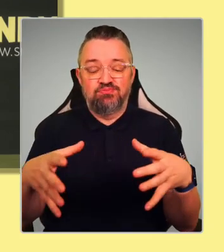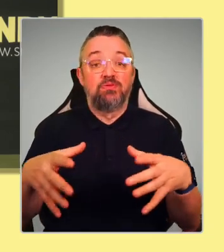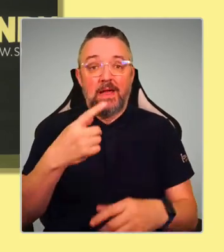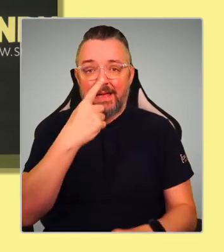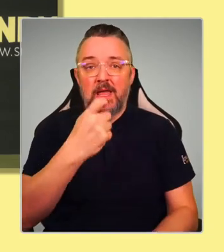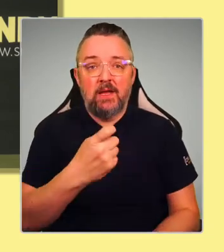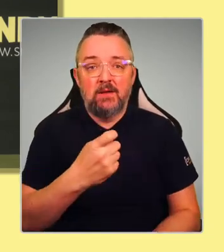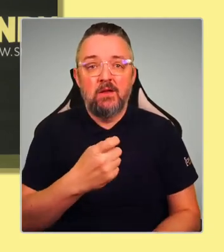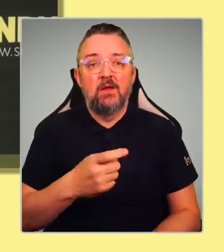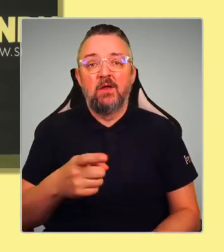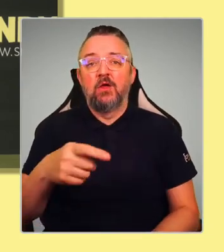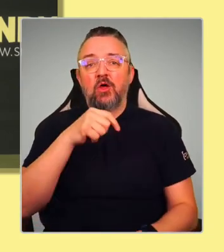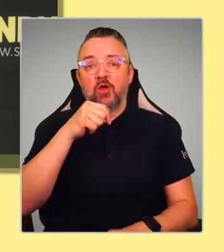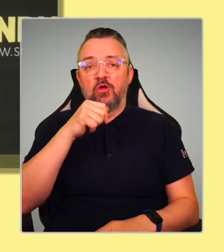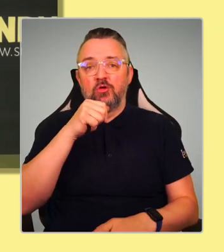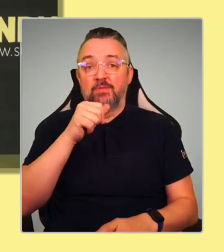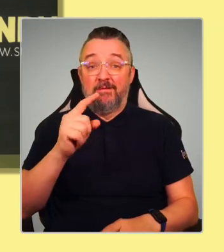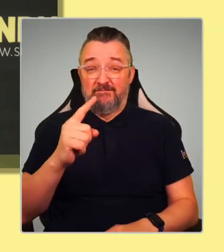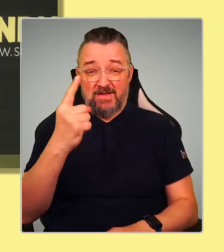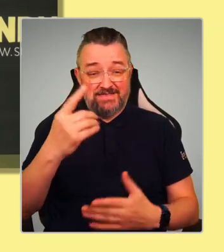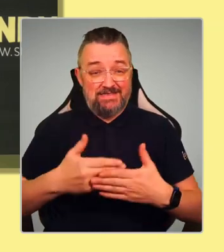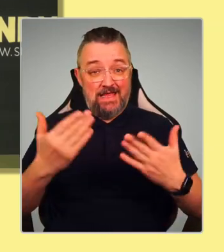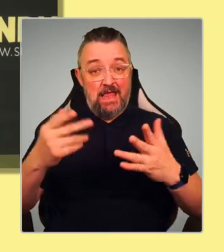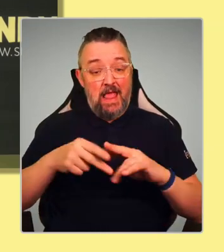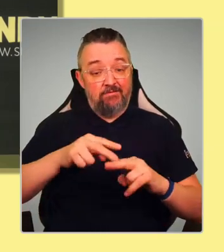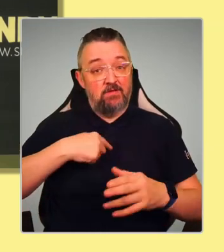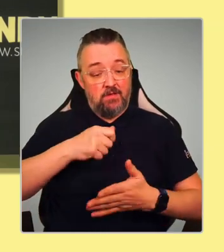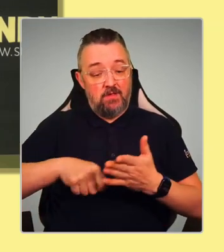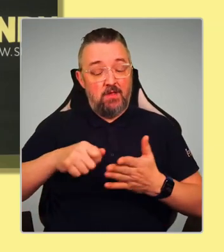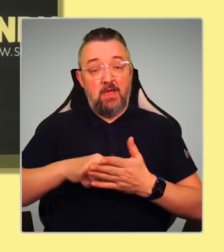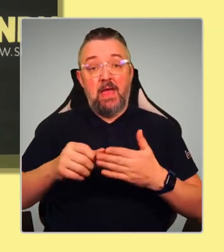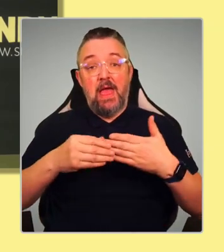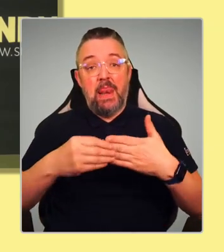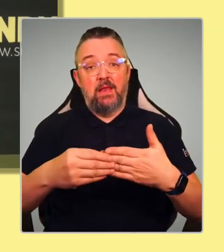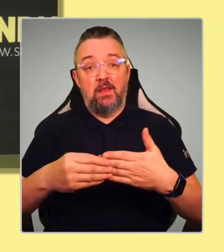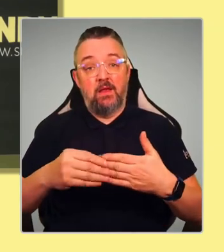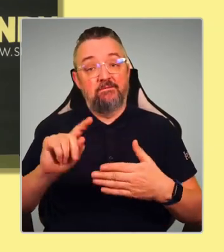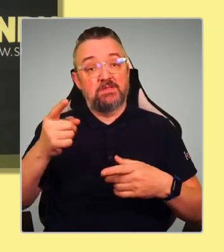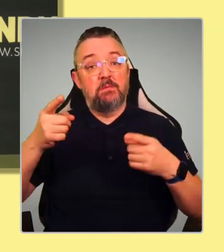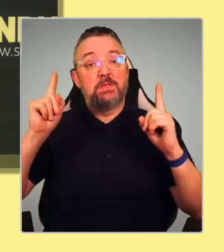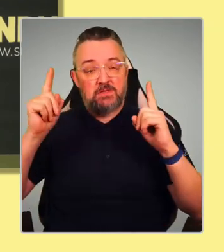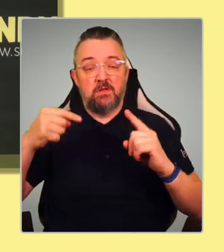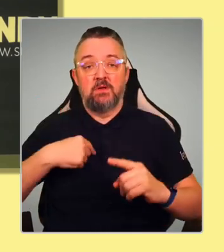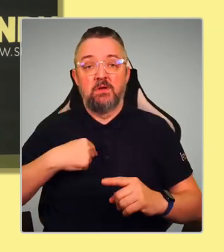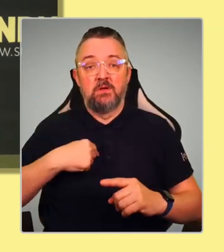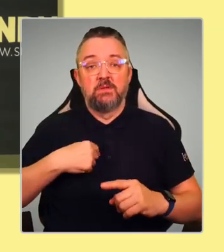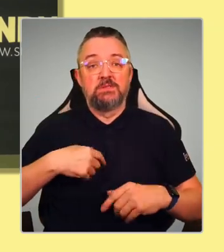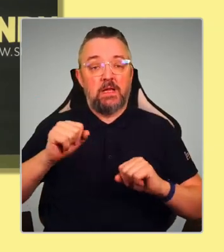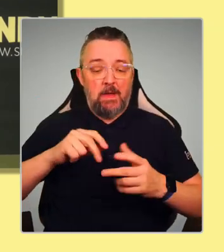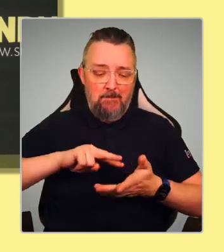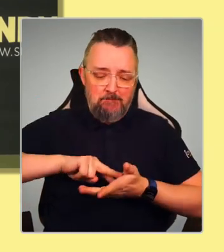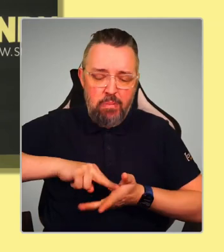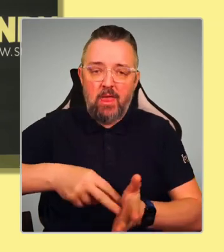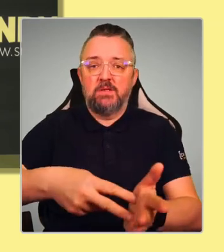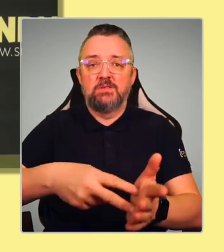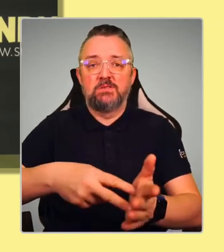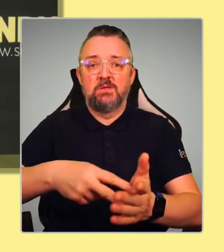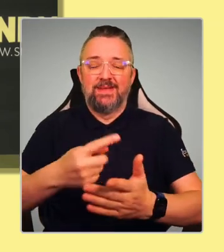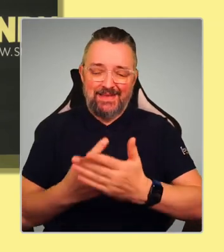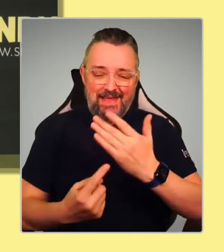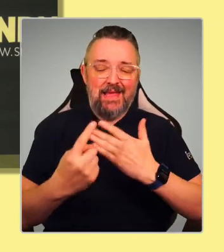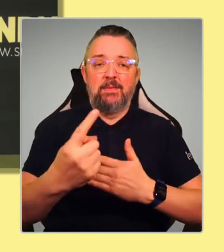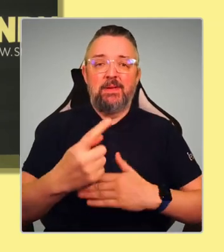on the front foot. Day one, if elected as leader and first minister, I would be starting the plans, the independence implementation